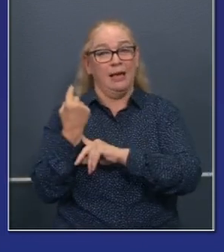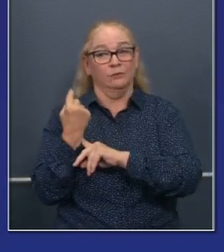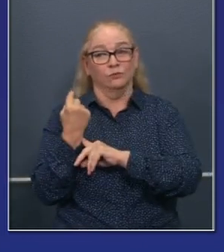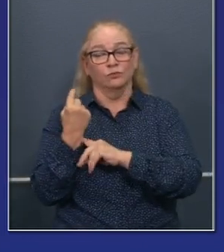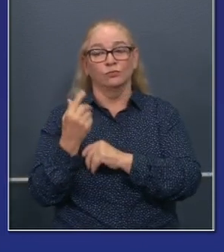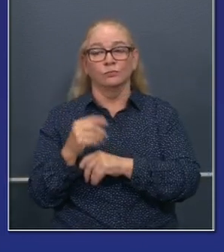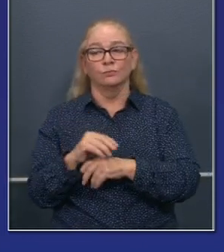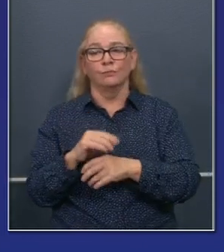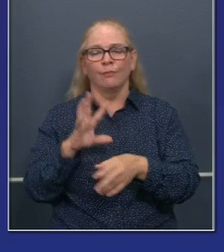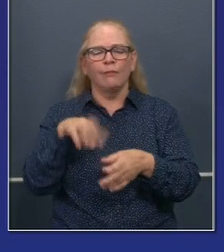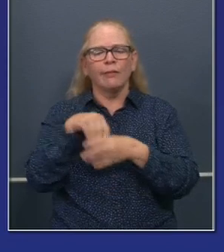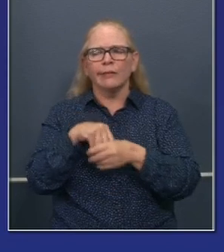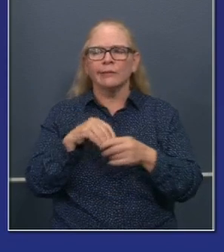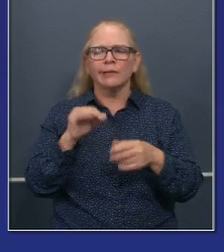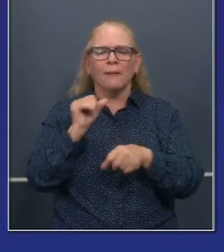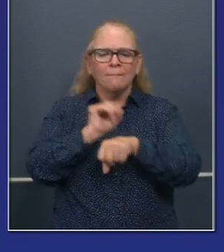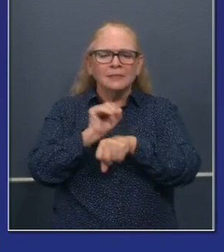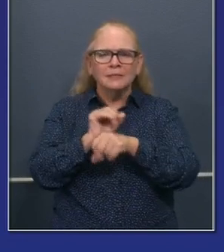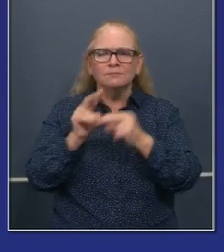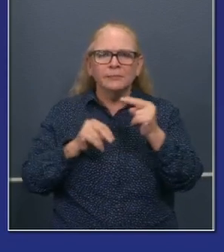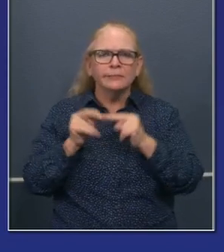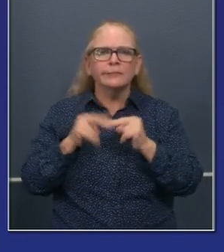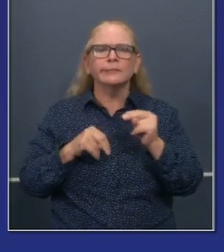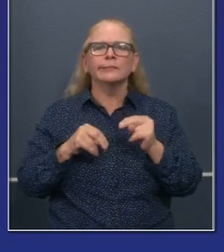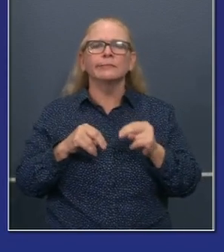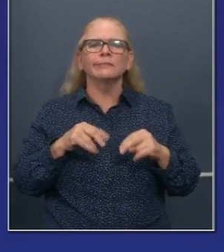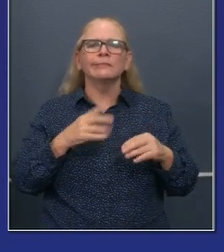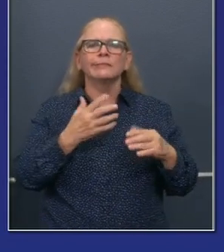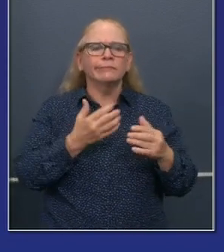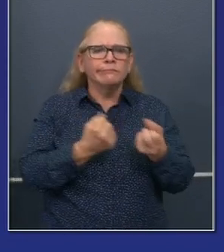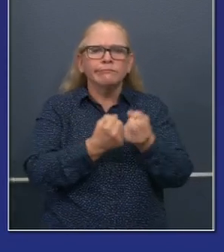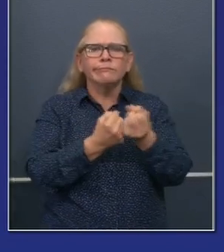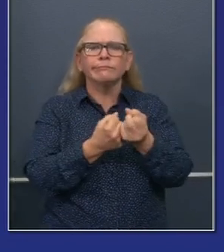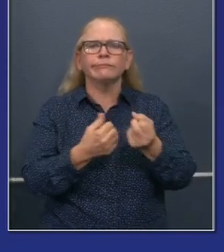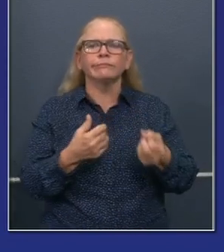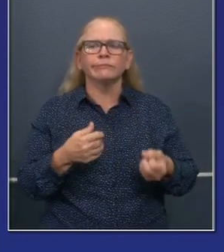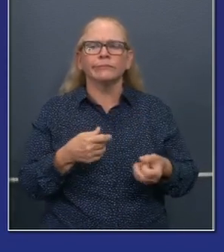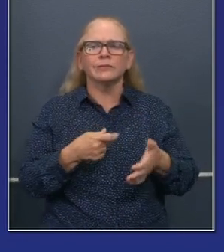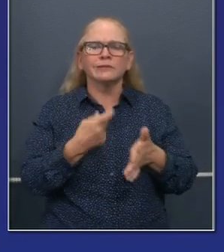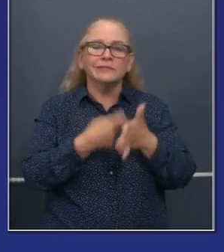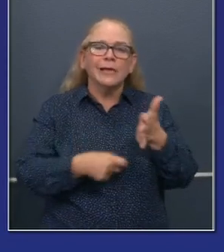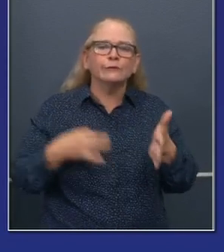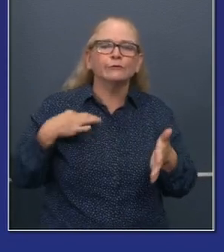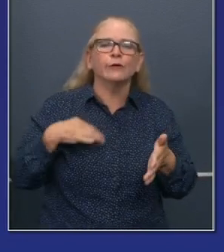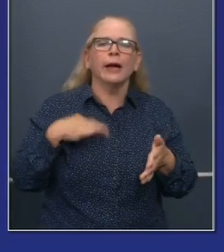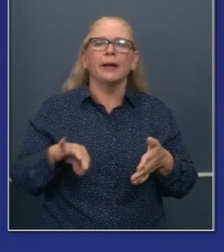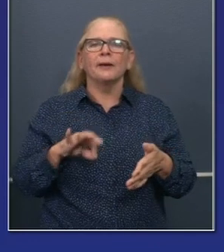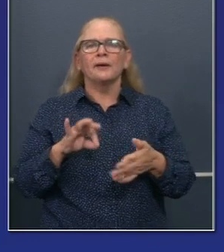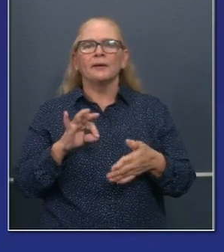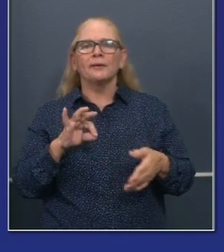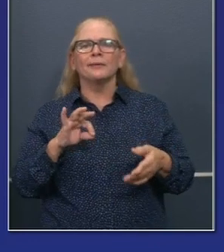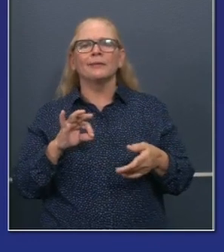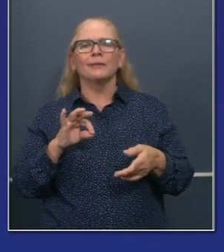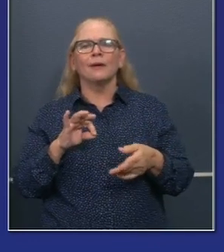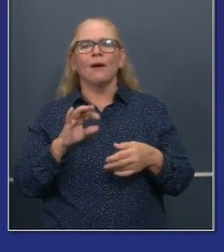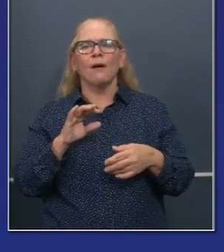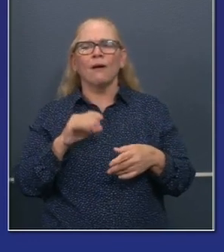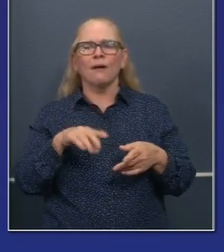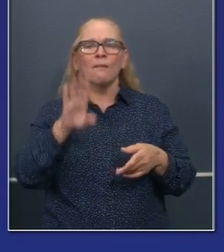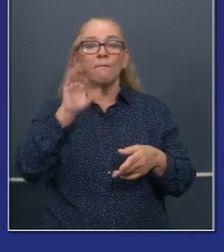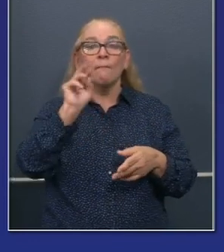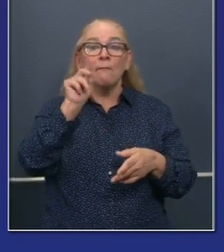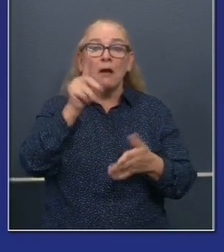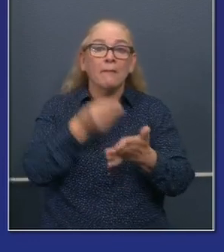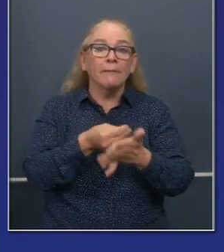money and mentioned billion dollars of last few years and tax credits. Uh, we also have the ability to move some of our bond funds in this